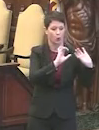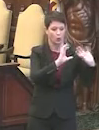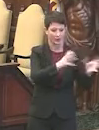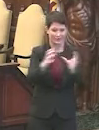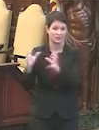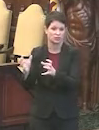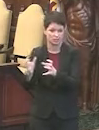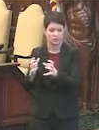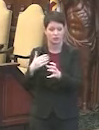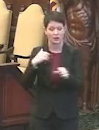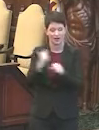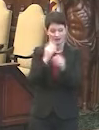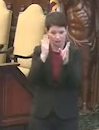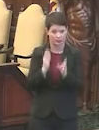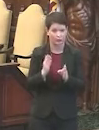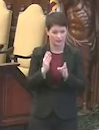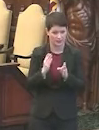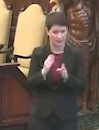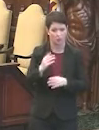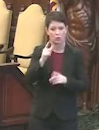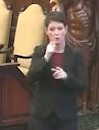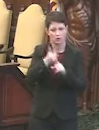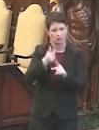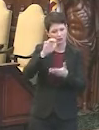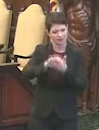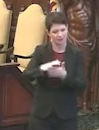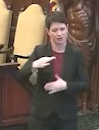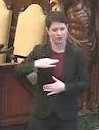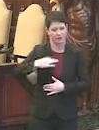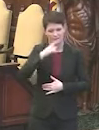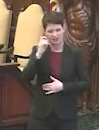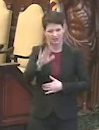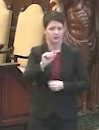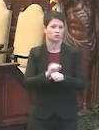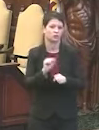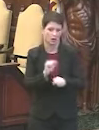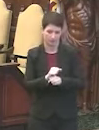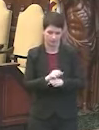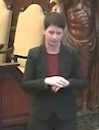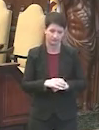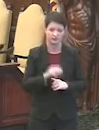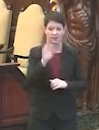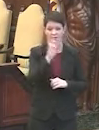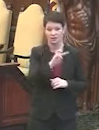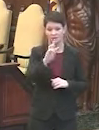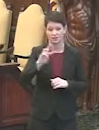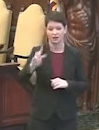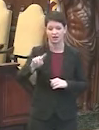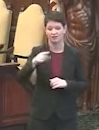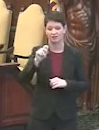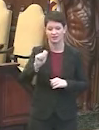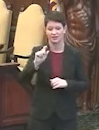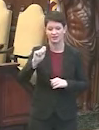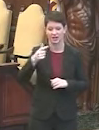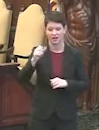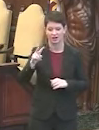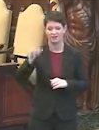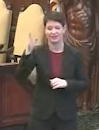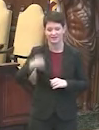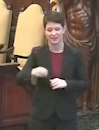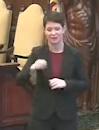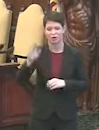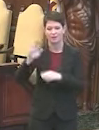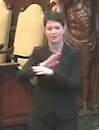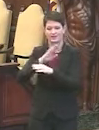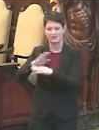that have employees that they believe are eligible because they're frontline essential workers. And that's www.phila.gov slash